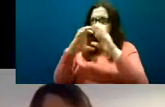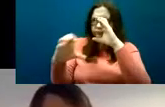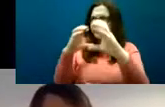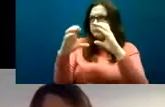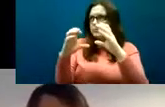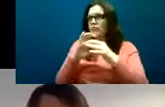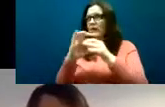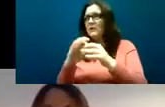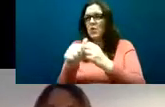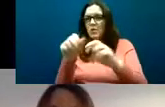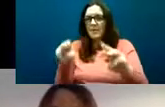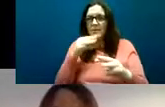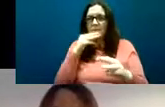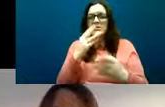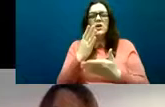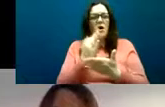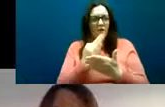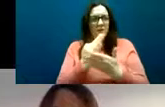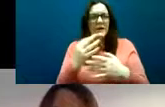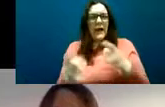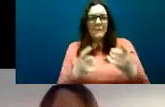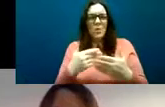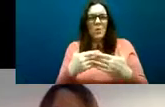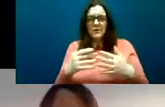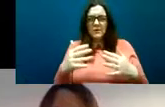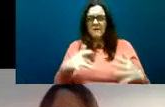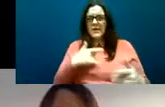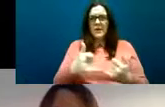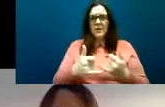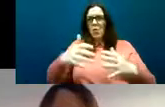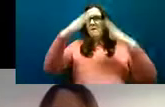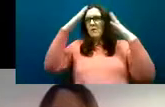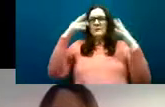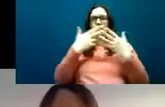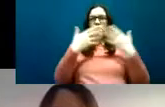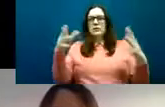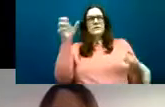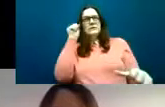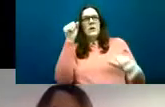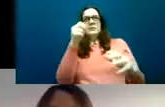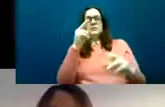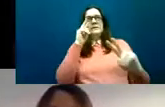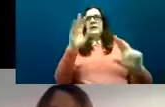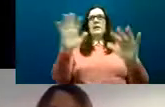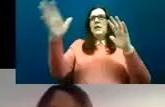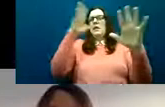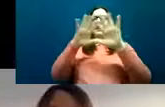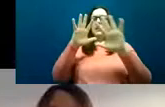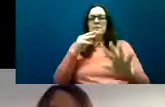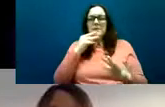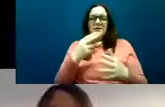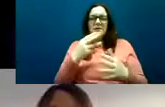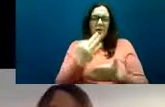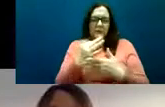for this population as well so the most recent prevalence estimates for Ireland and internationally are sought to be in the region of